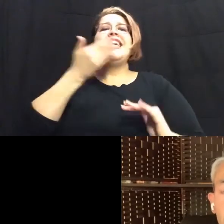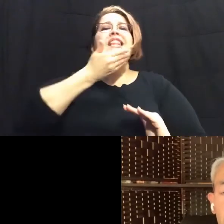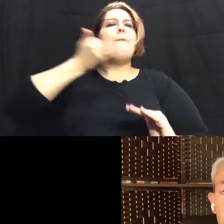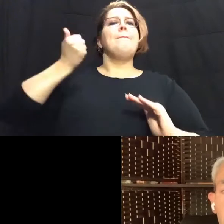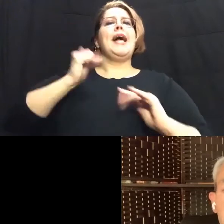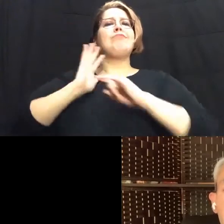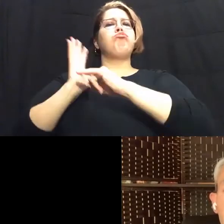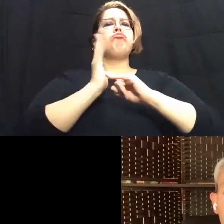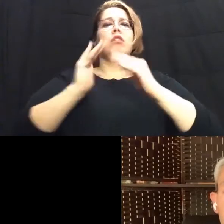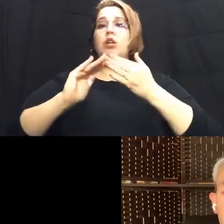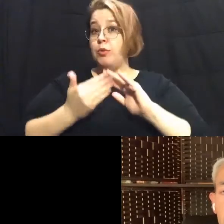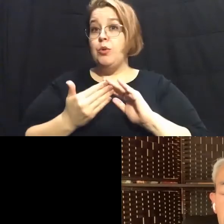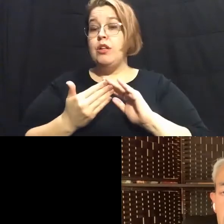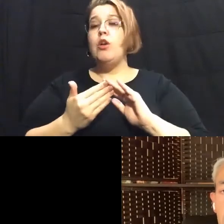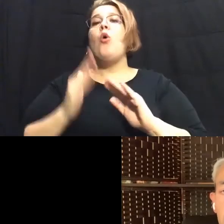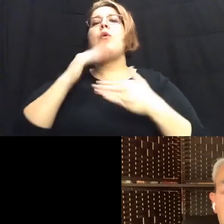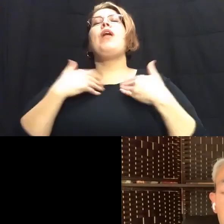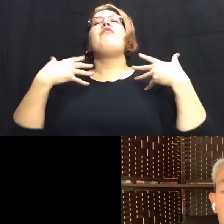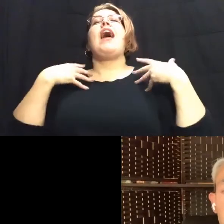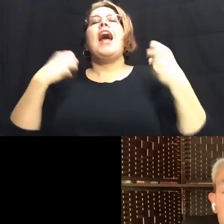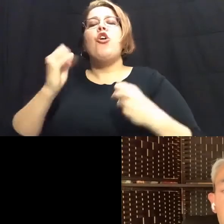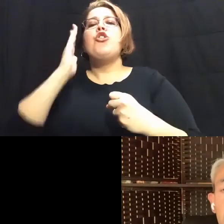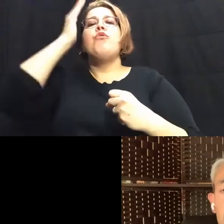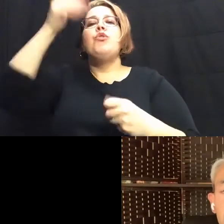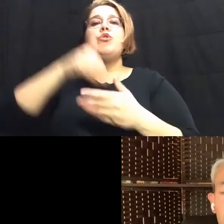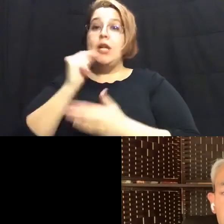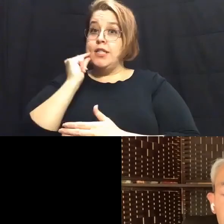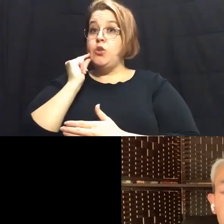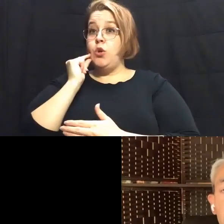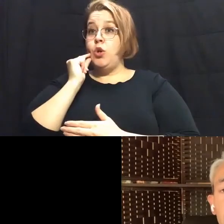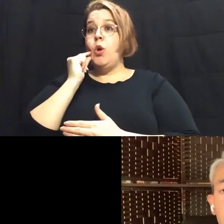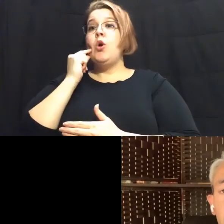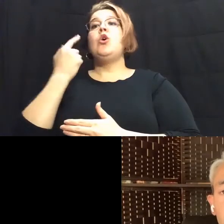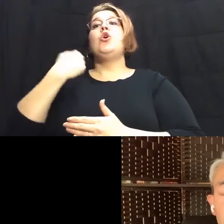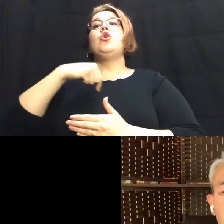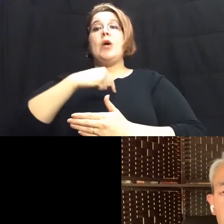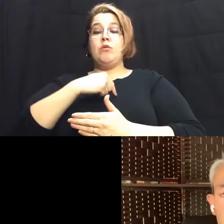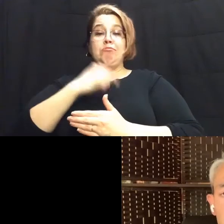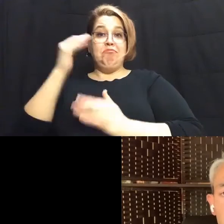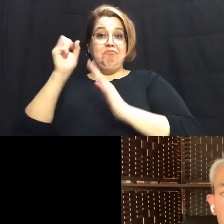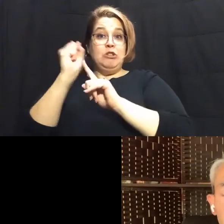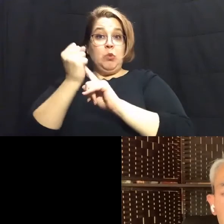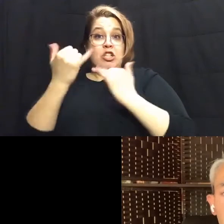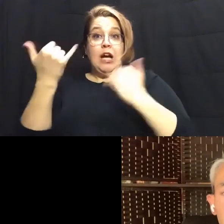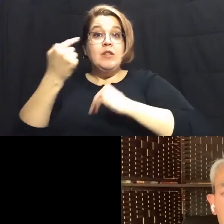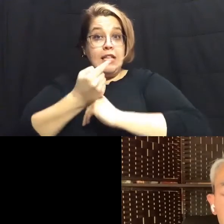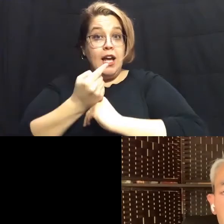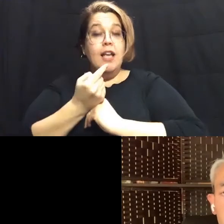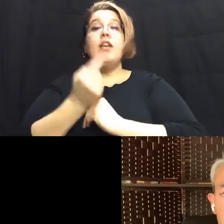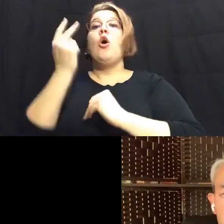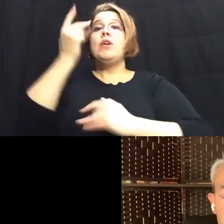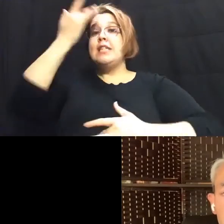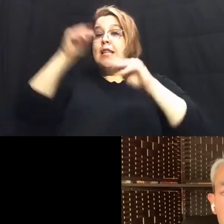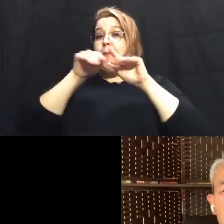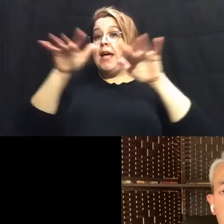we will truly have a healthy future in san antonio so as we stand today uh we're starting to see the the pandemic